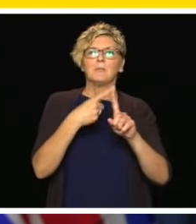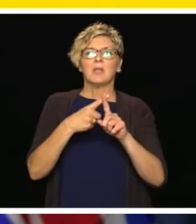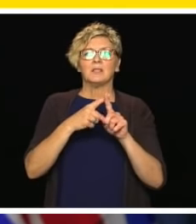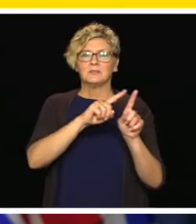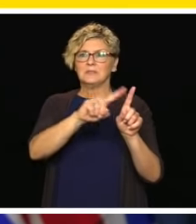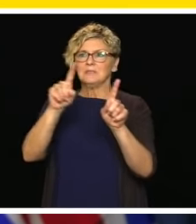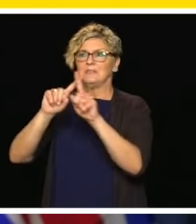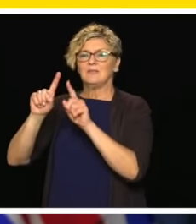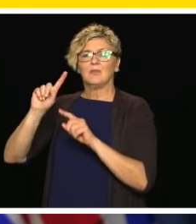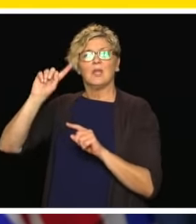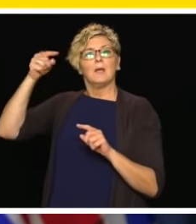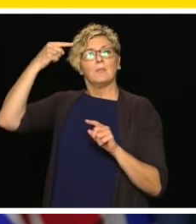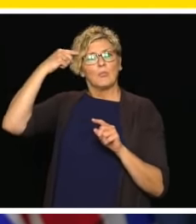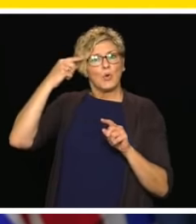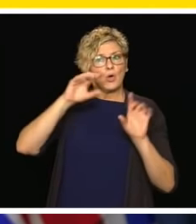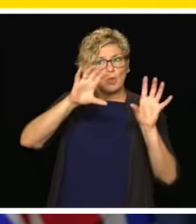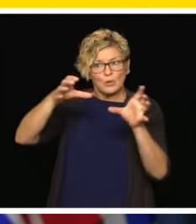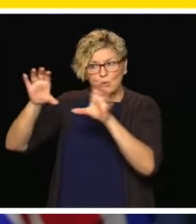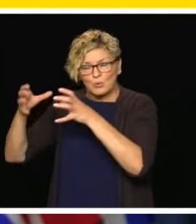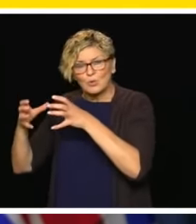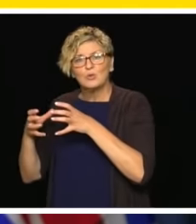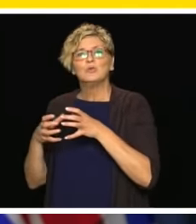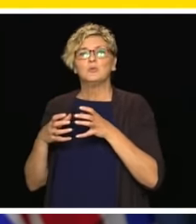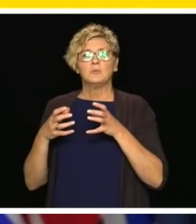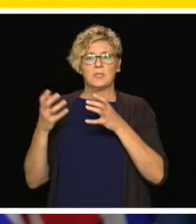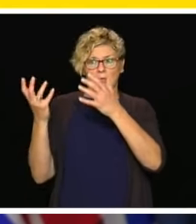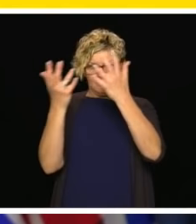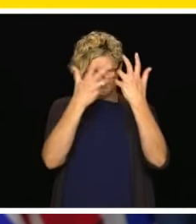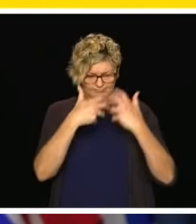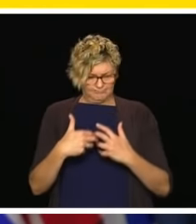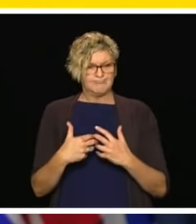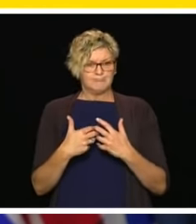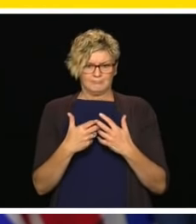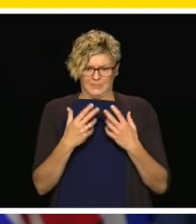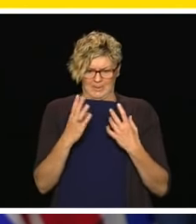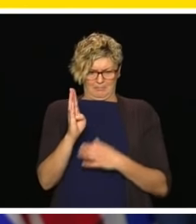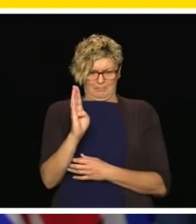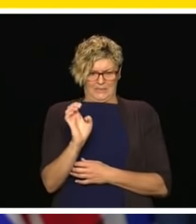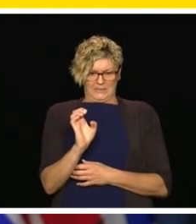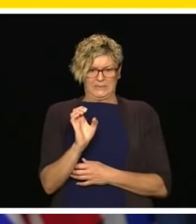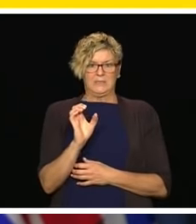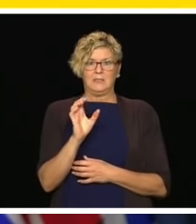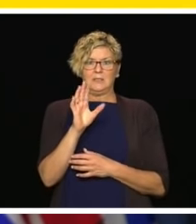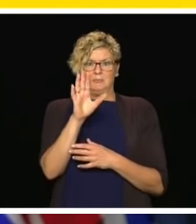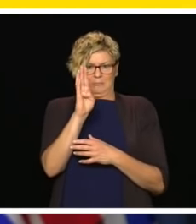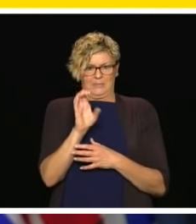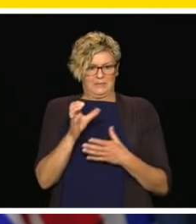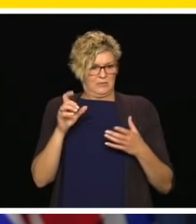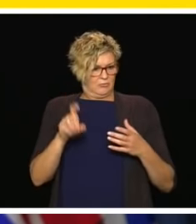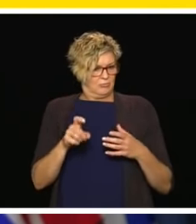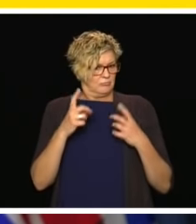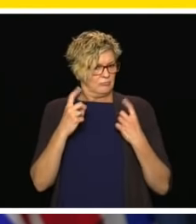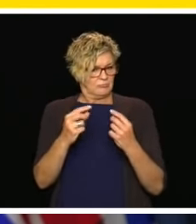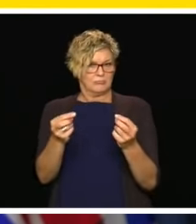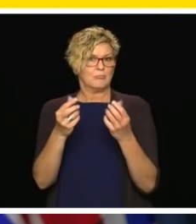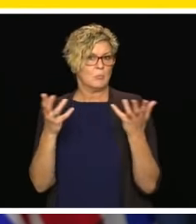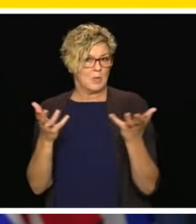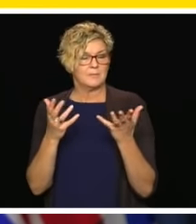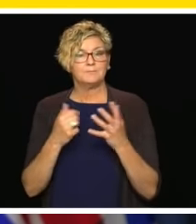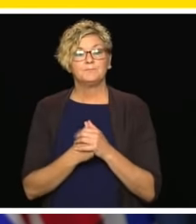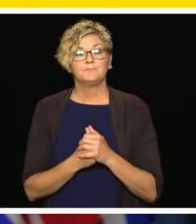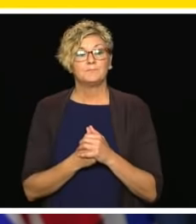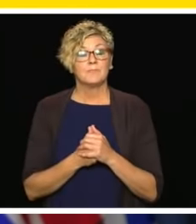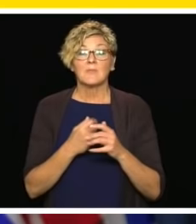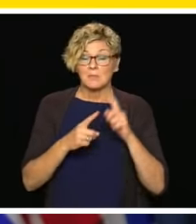groups and partner organizations to have a made in BC approach. So we have, yes, looked at and learned from other jurisdictions